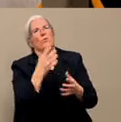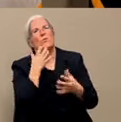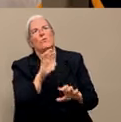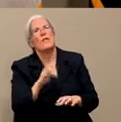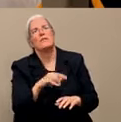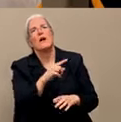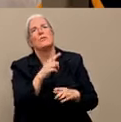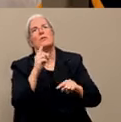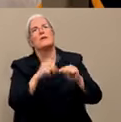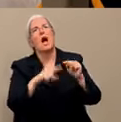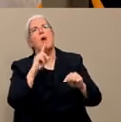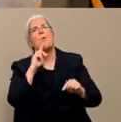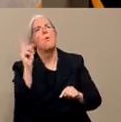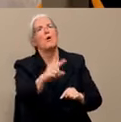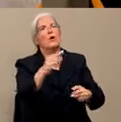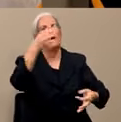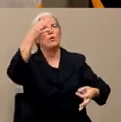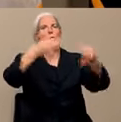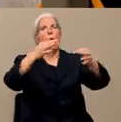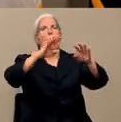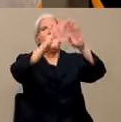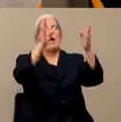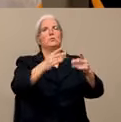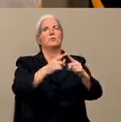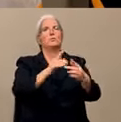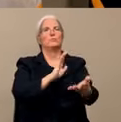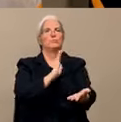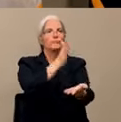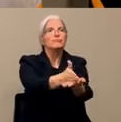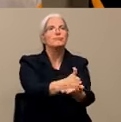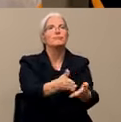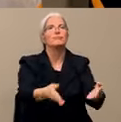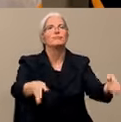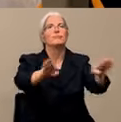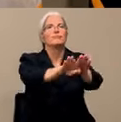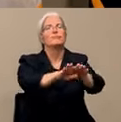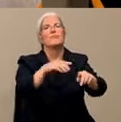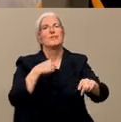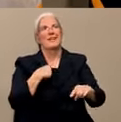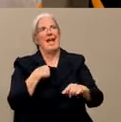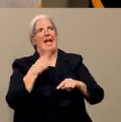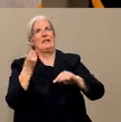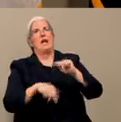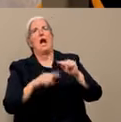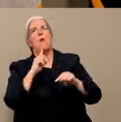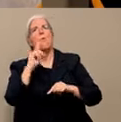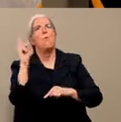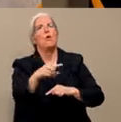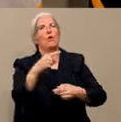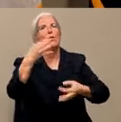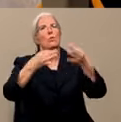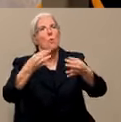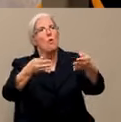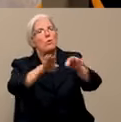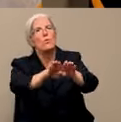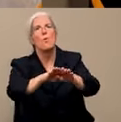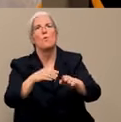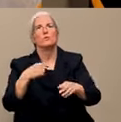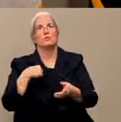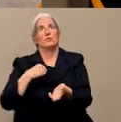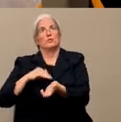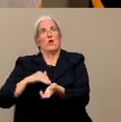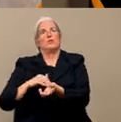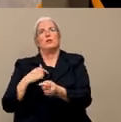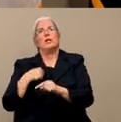laws. So as a health officer order, I know I can't order courts to close. So that's one that can't be ordered because they have their